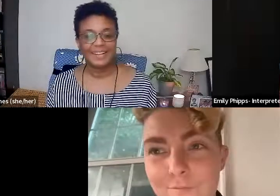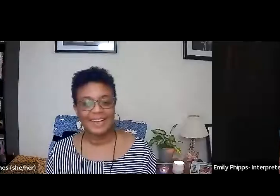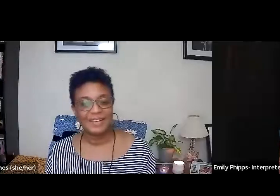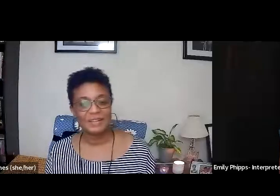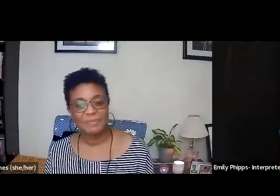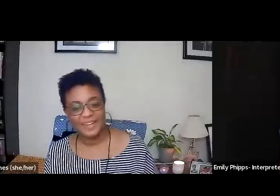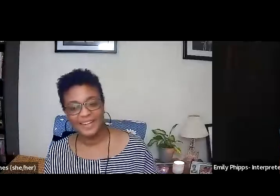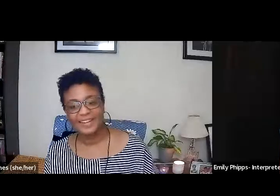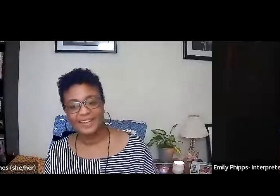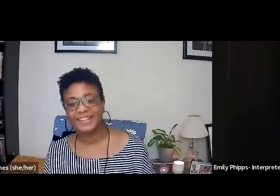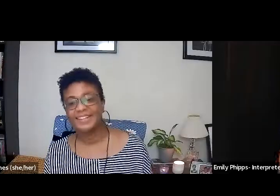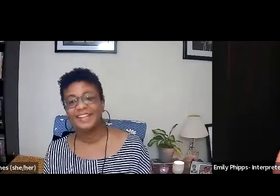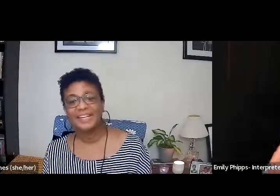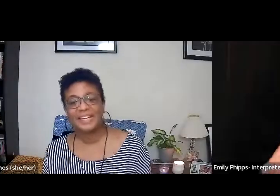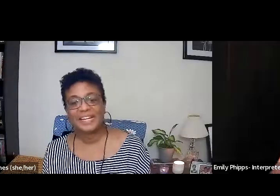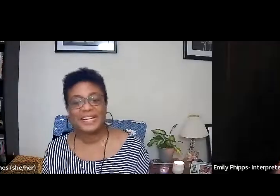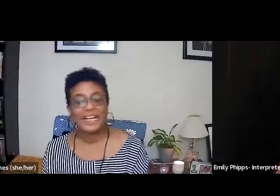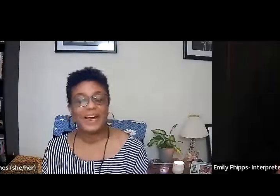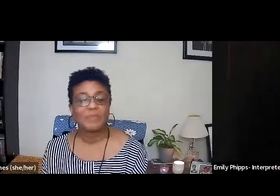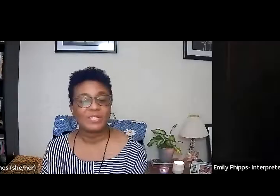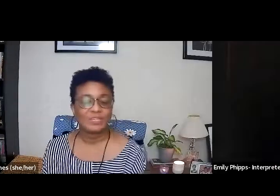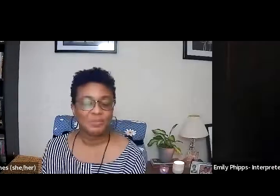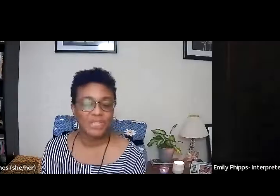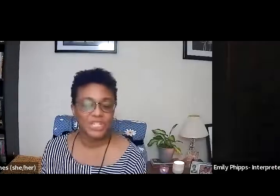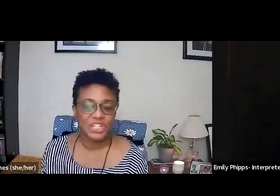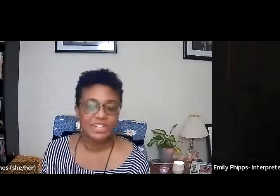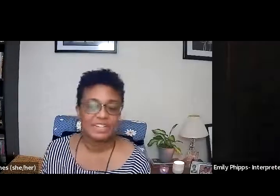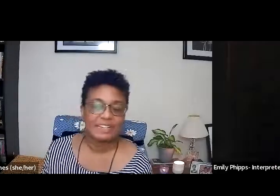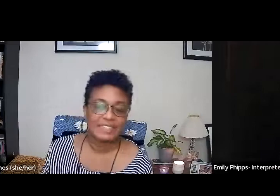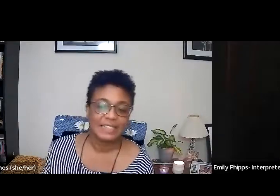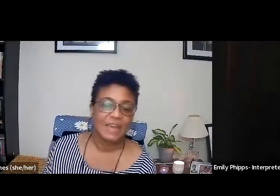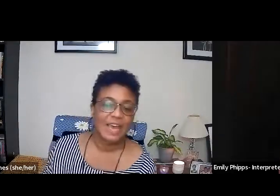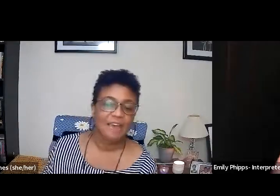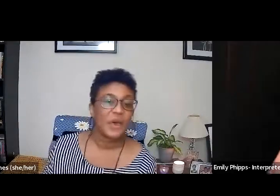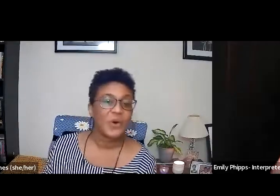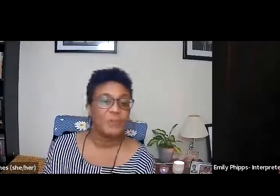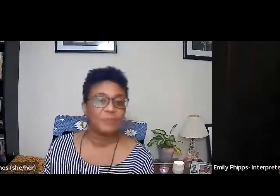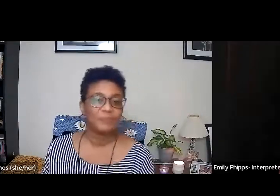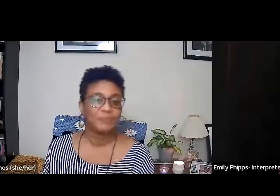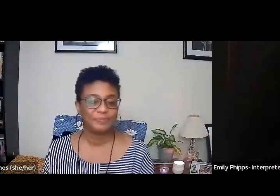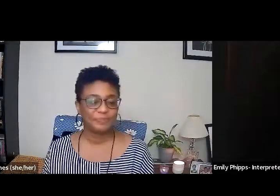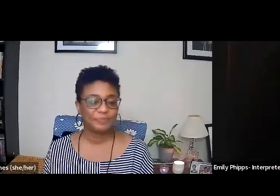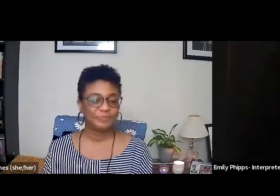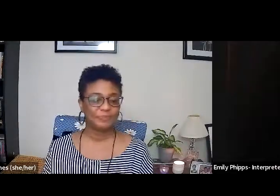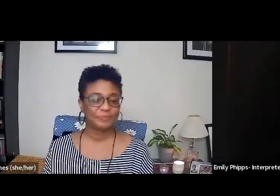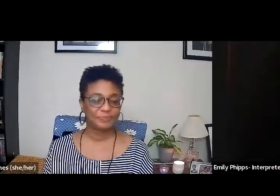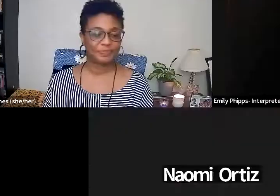Thank you, Meg. This is Camisha. Next up we have Naomi.